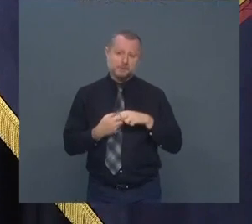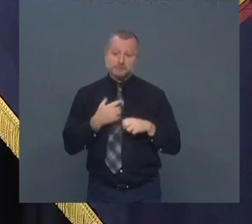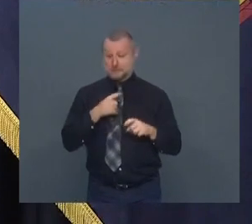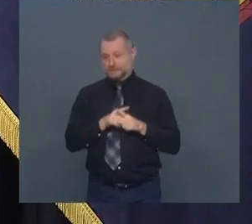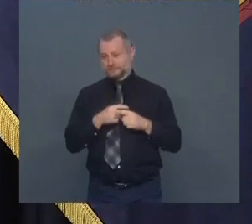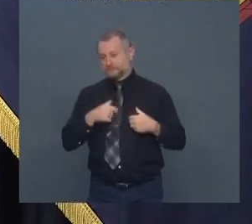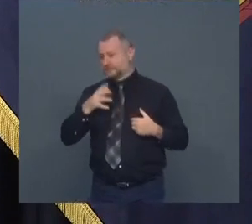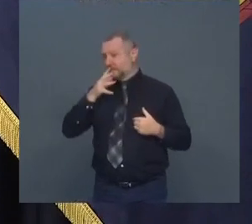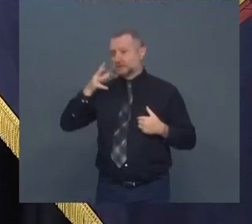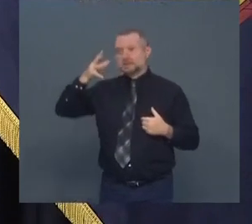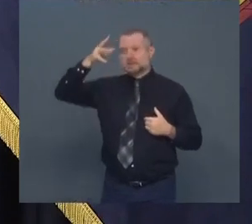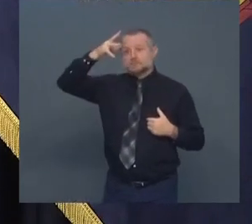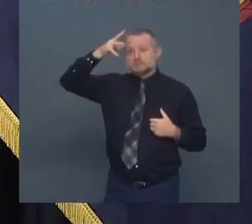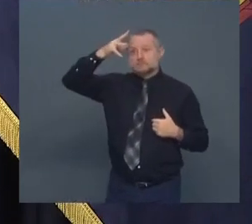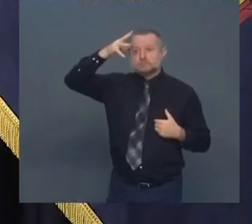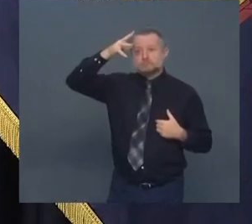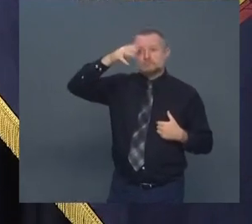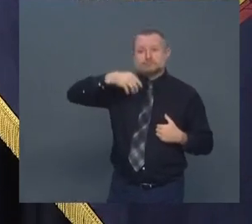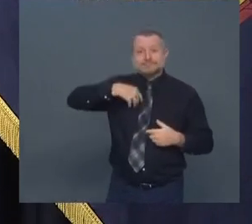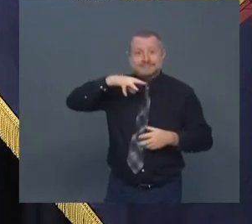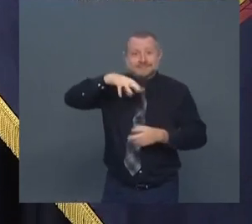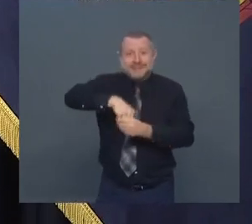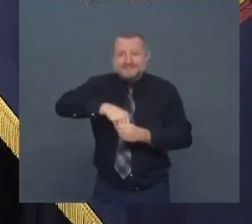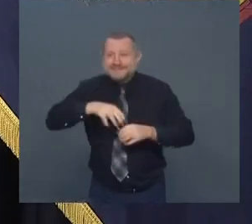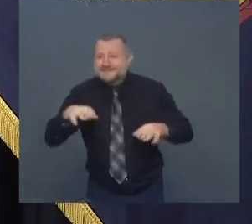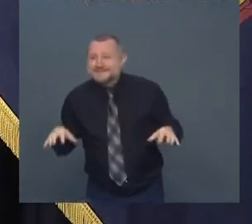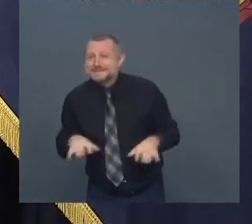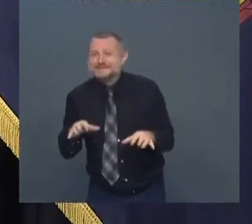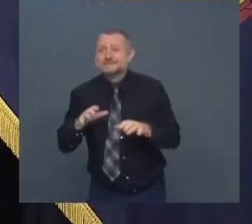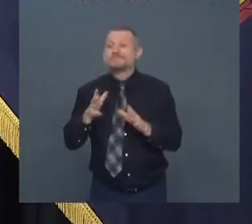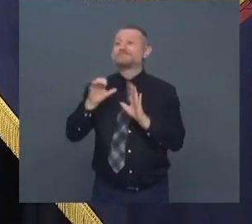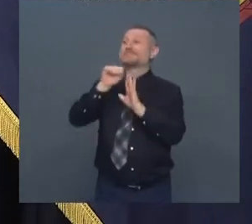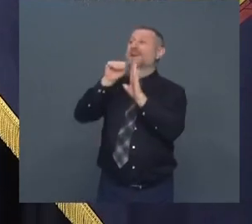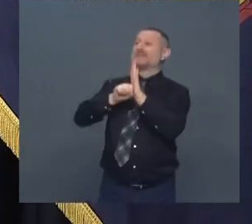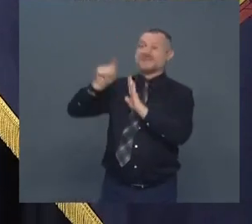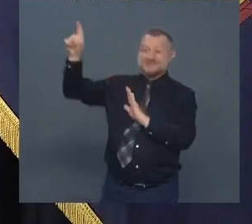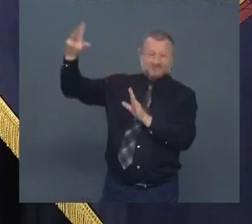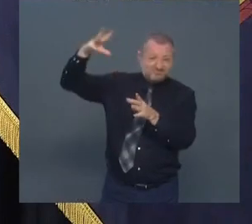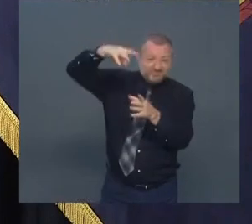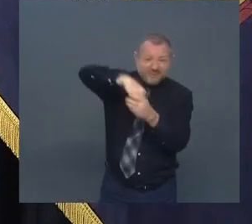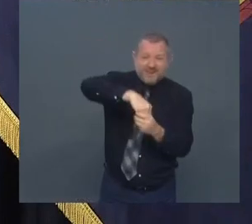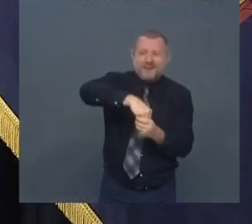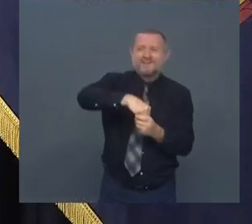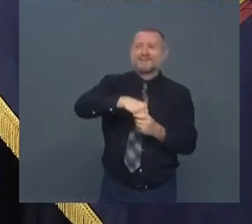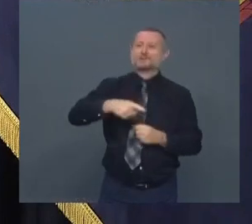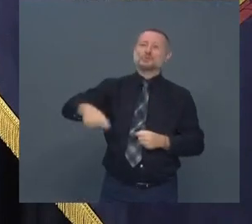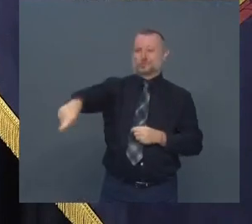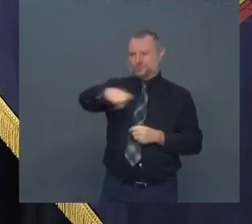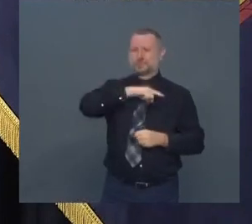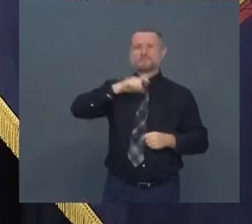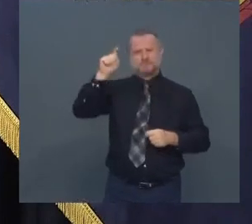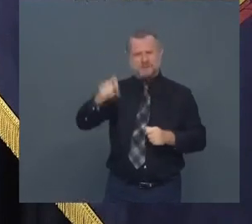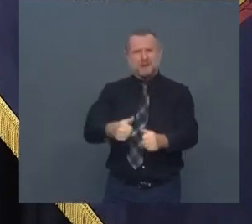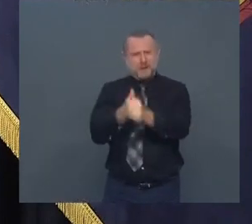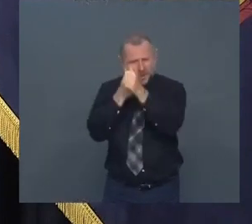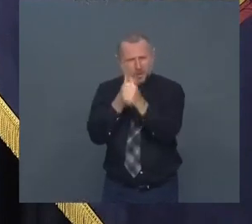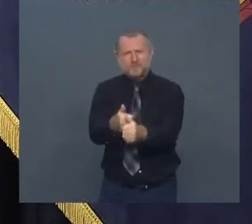action or the state will take action but they have to comply with the plan and I get